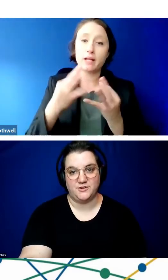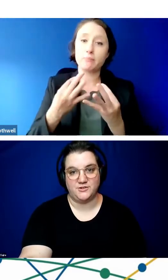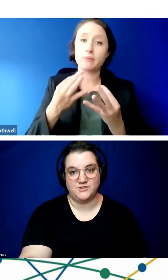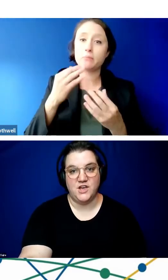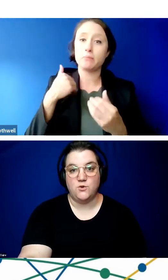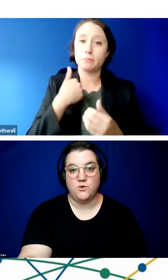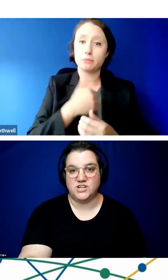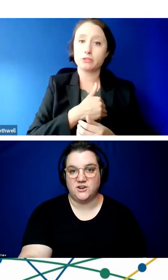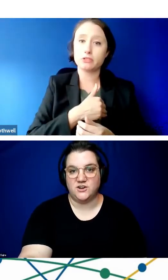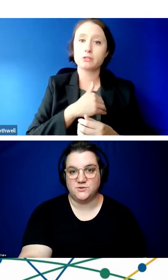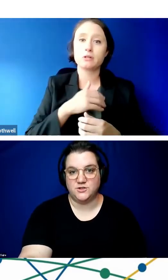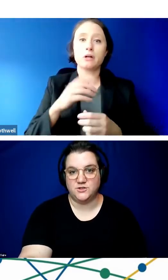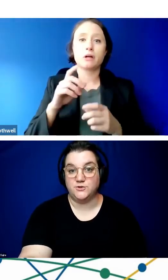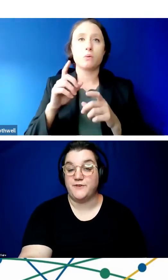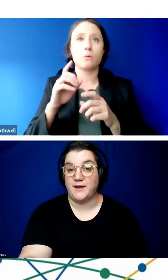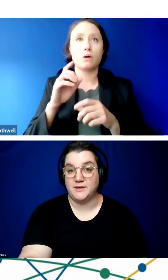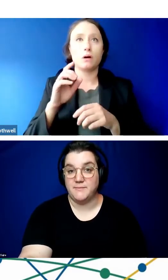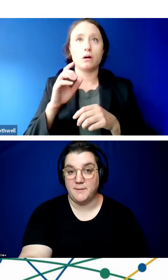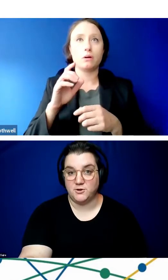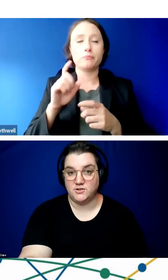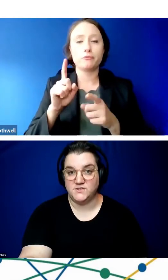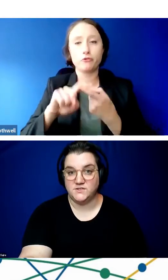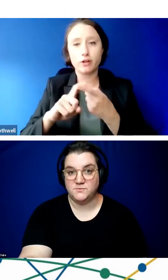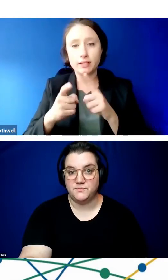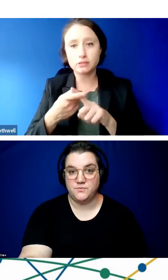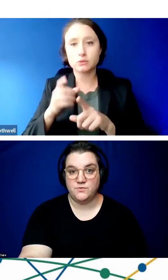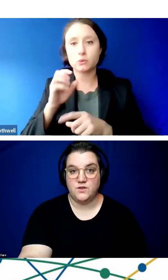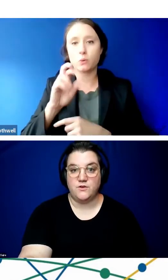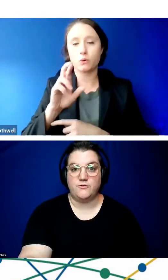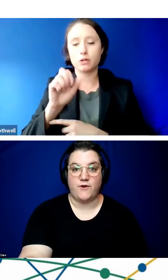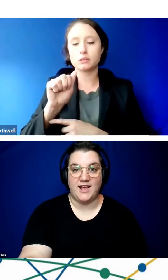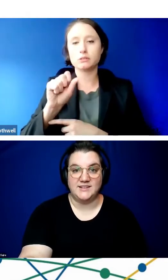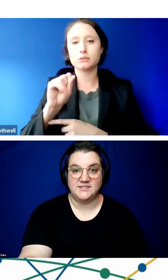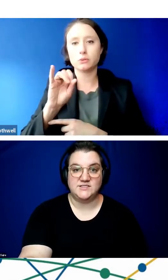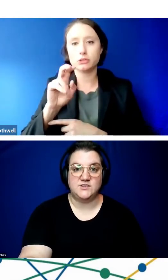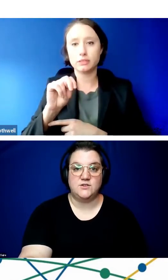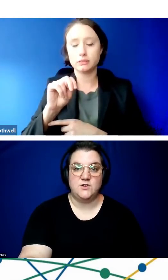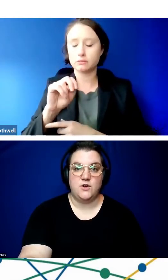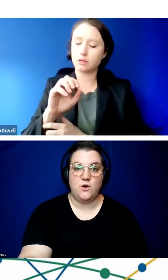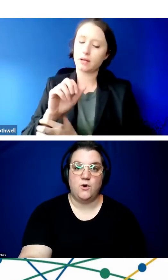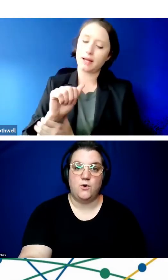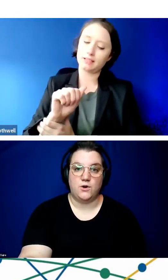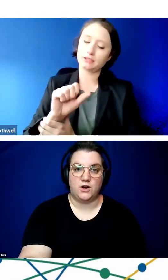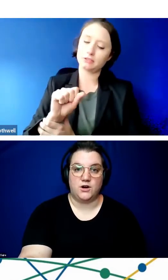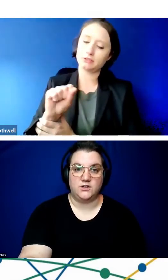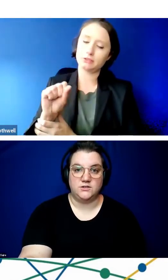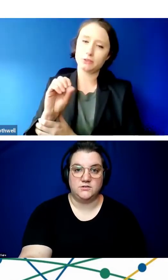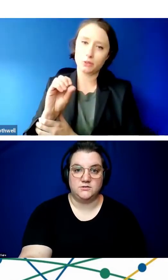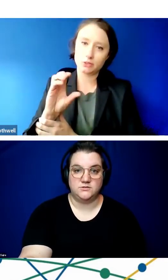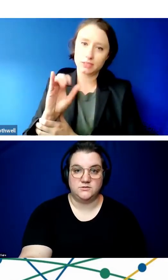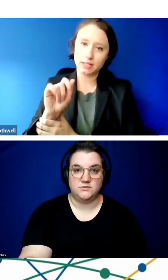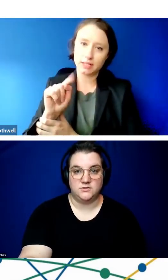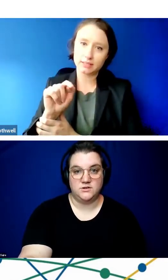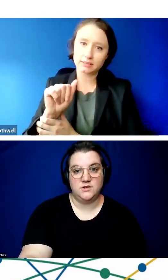with others, which can also include family members, friends, or